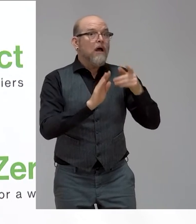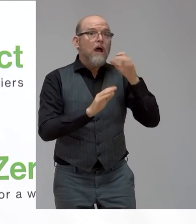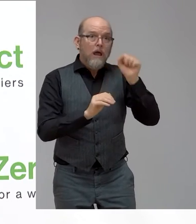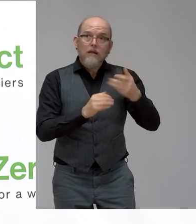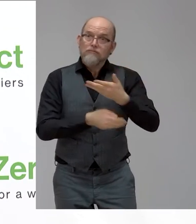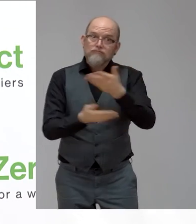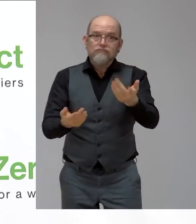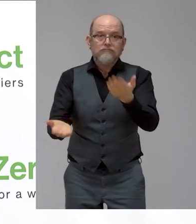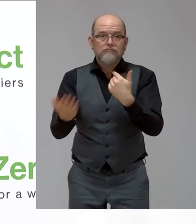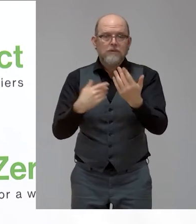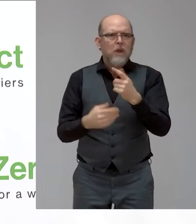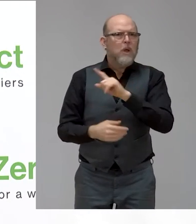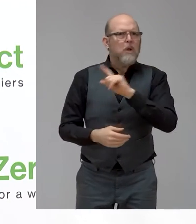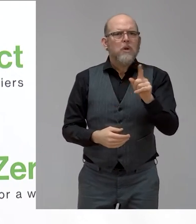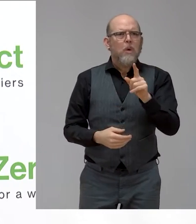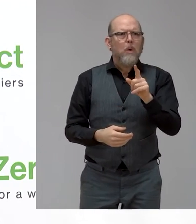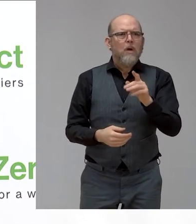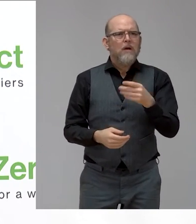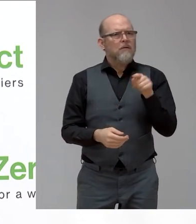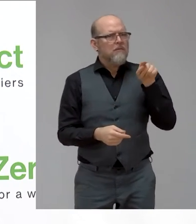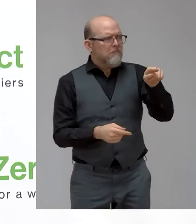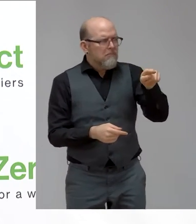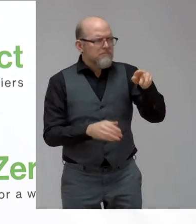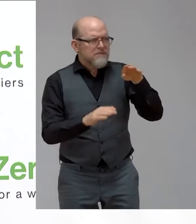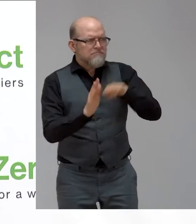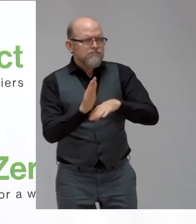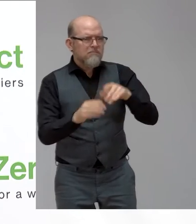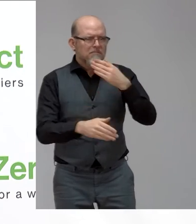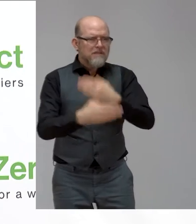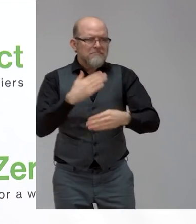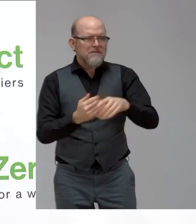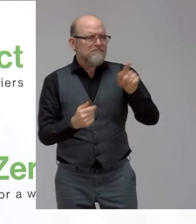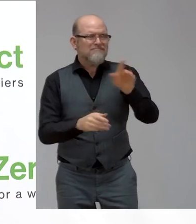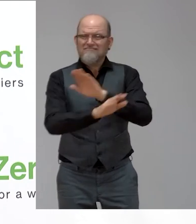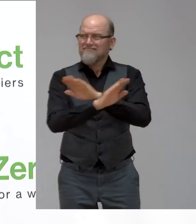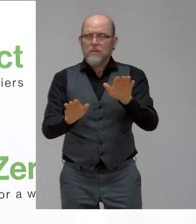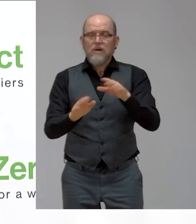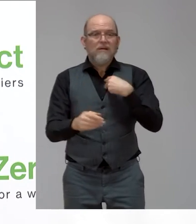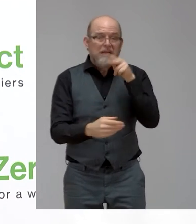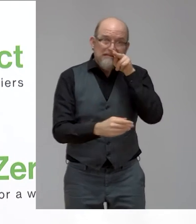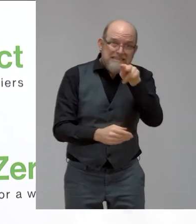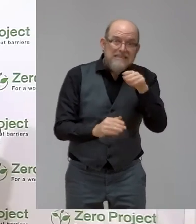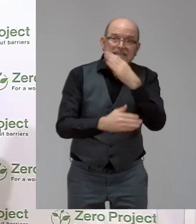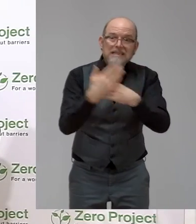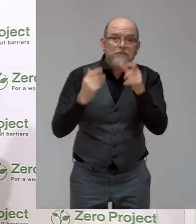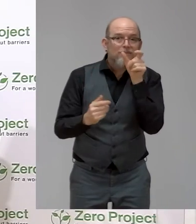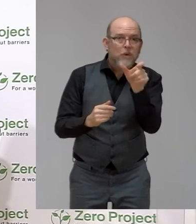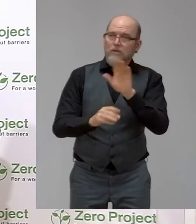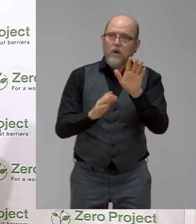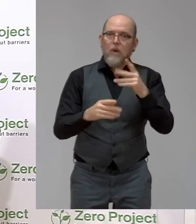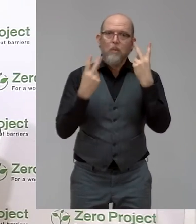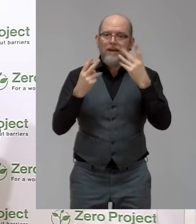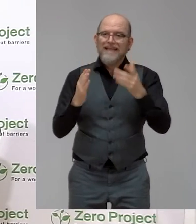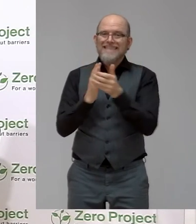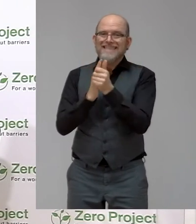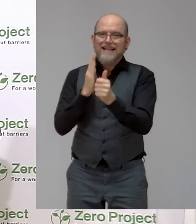unconsciously slipped through the wording of our job ads. We also collaborate with MyAbilityJobs, which is a job platform